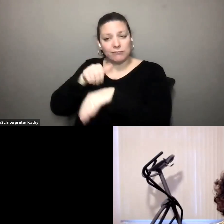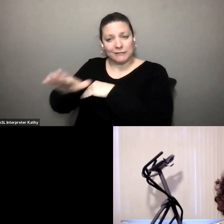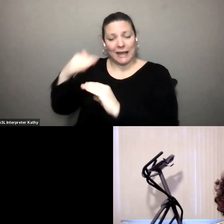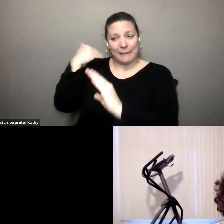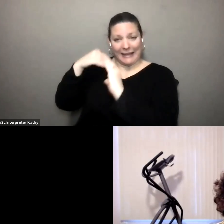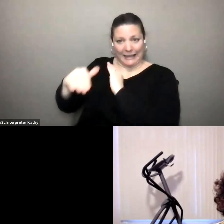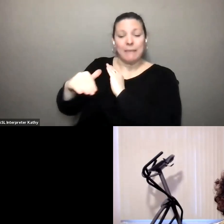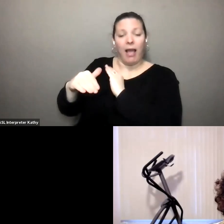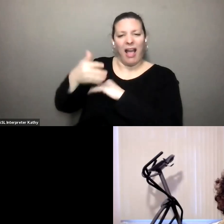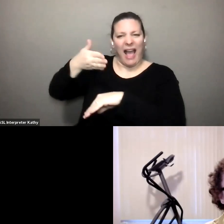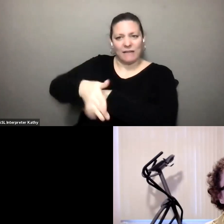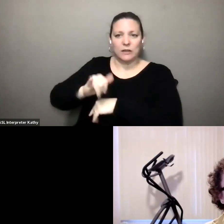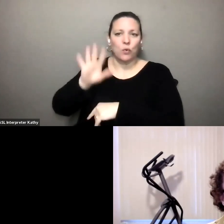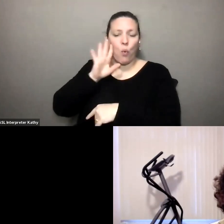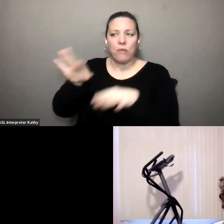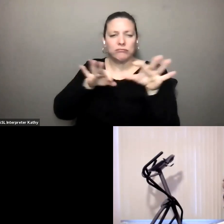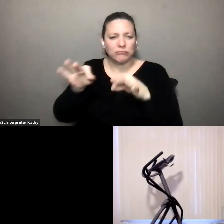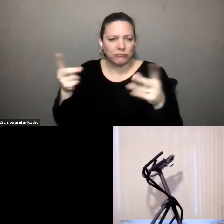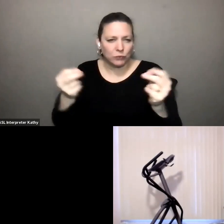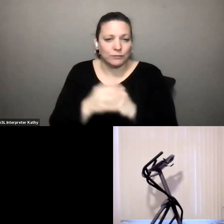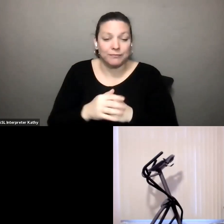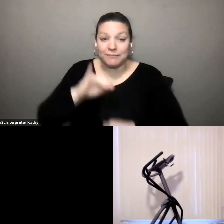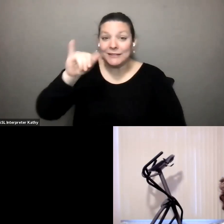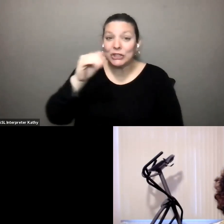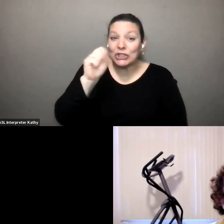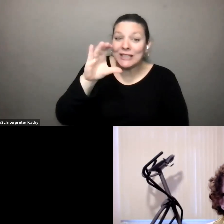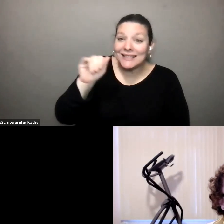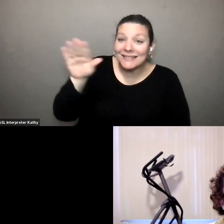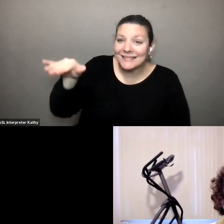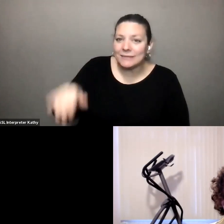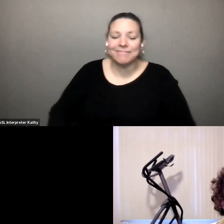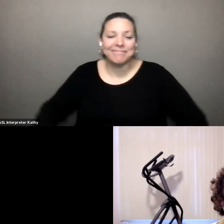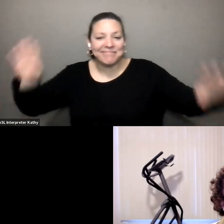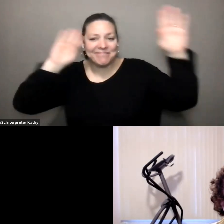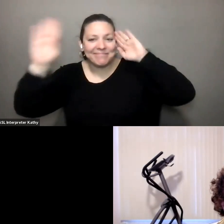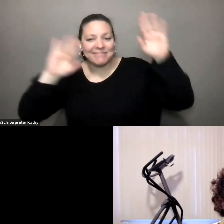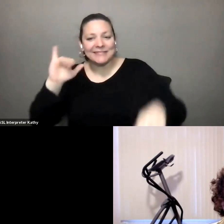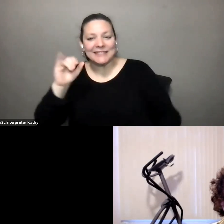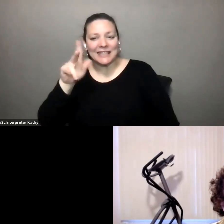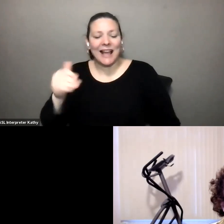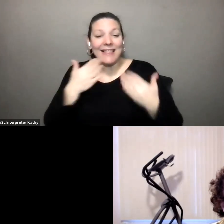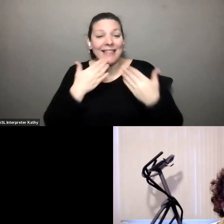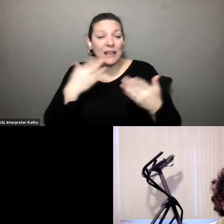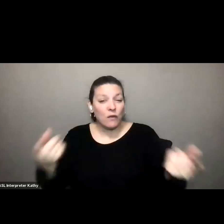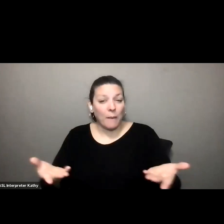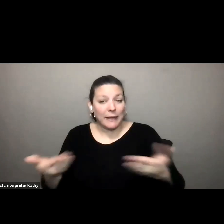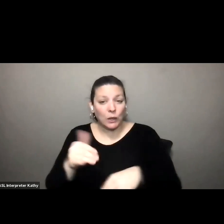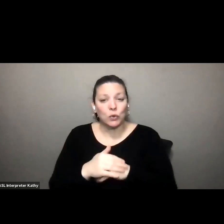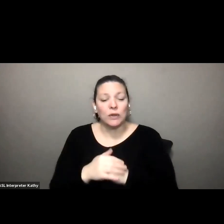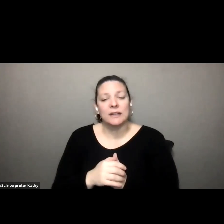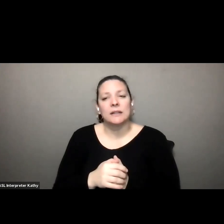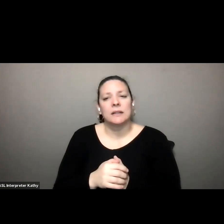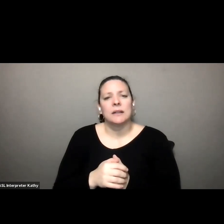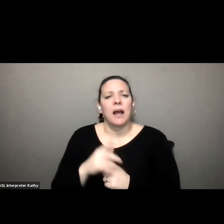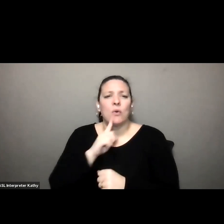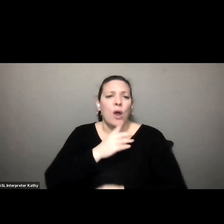this forum jessica hi everybody um thanks everyone for being here tonight um i